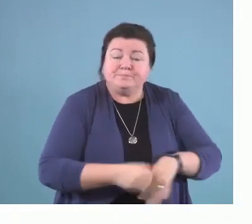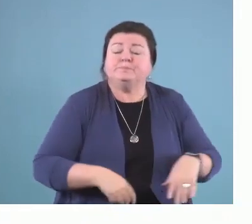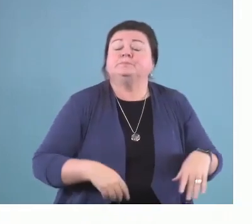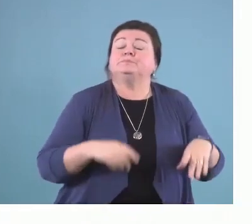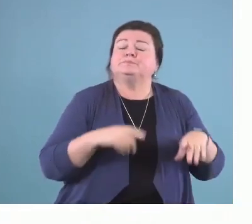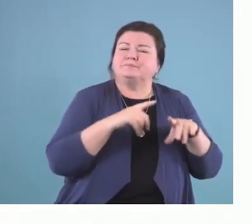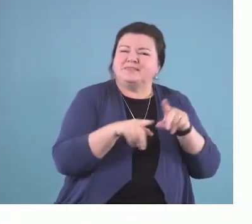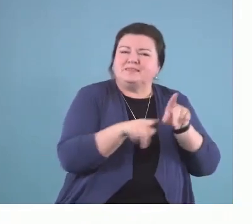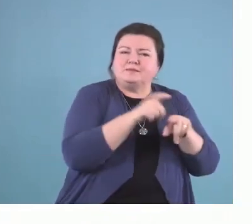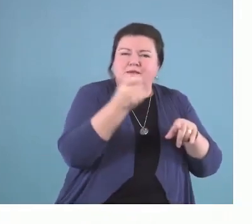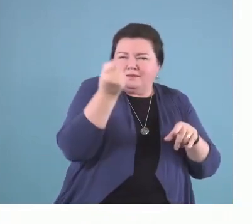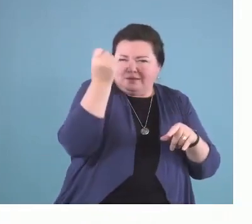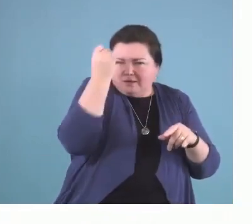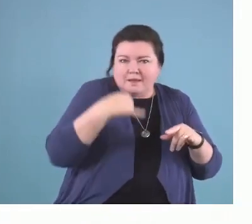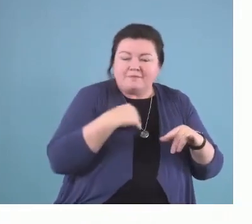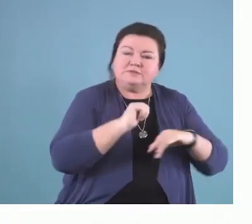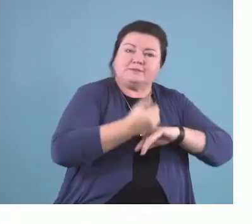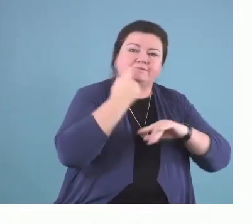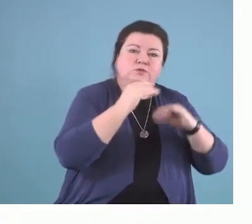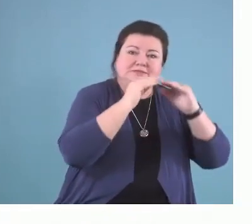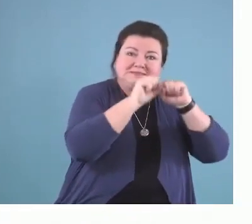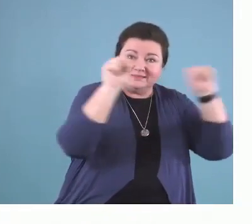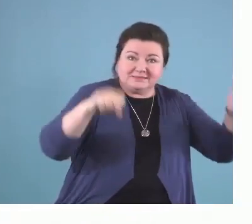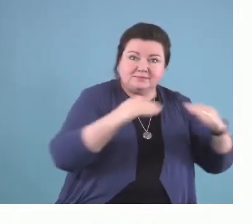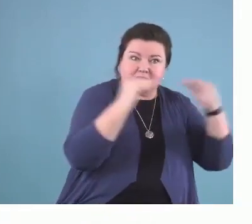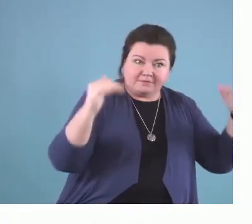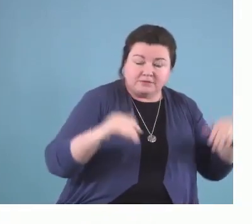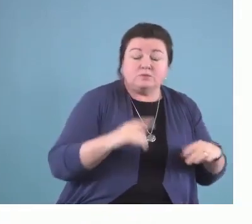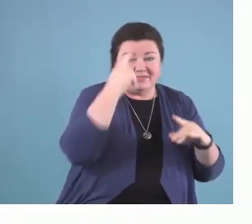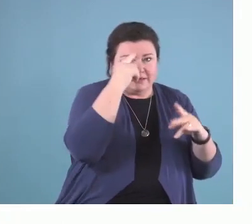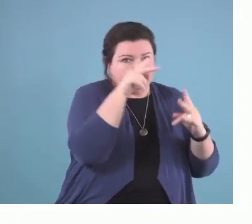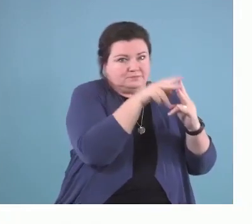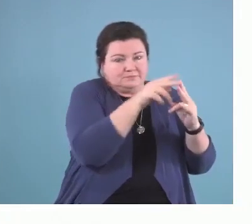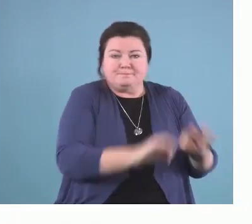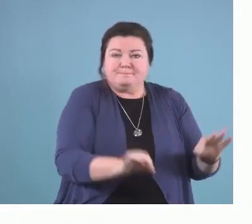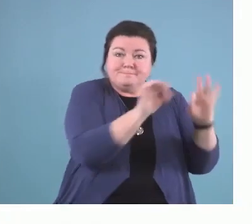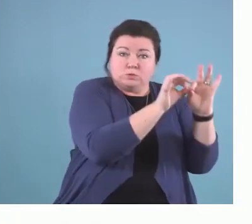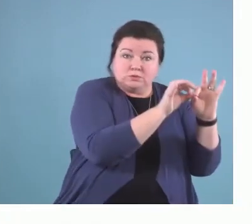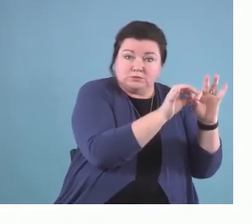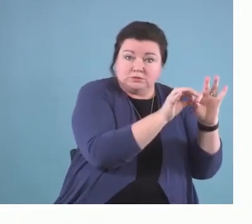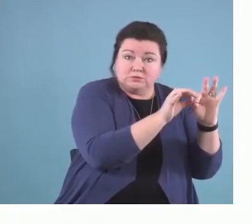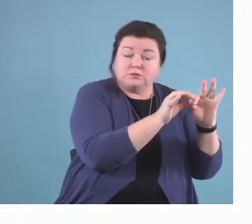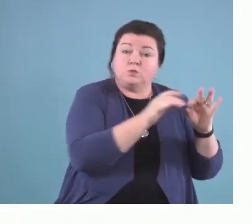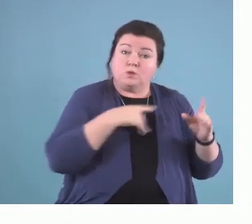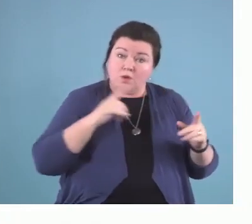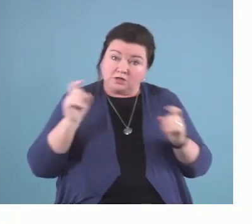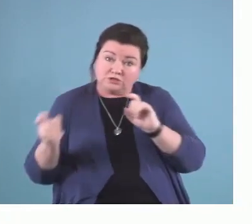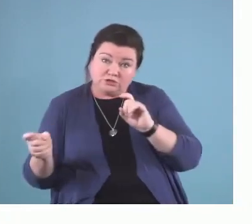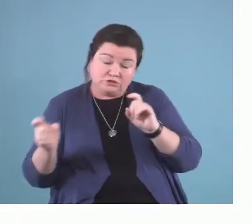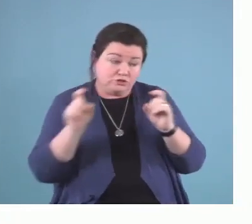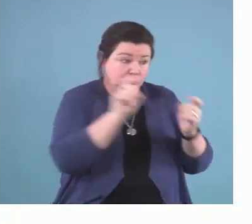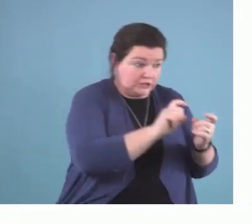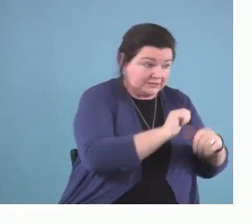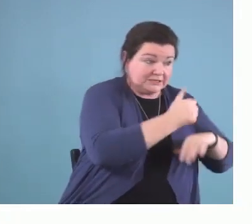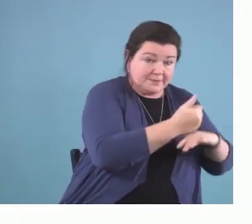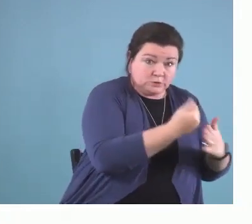at the system level that these things are important, because if we are going to change to this new way of practice, it's going to take time